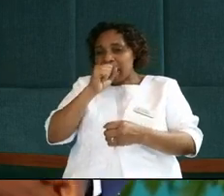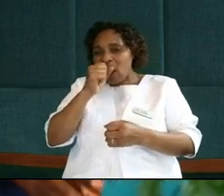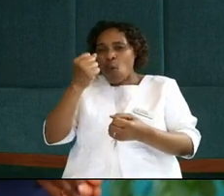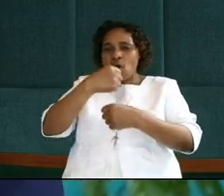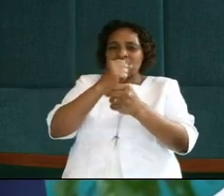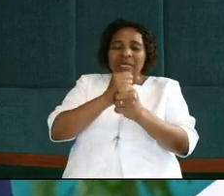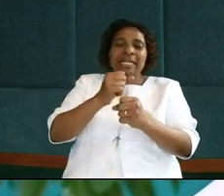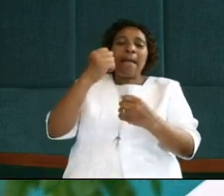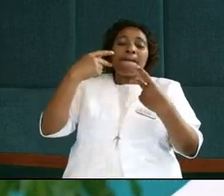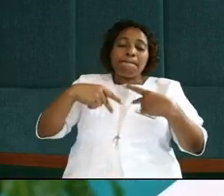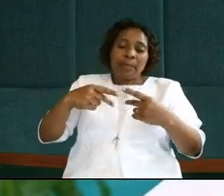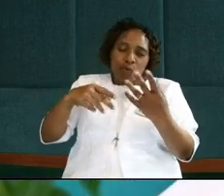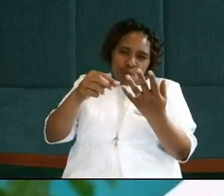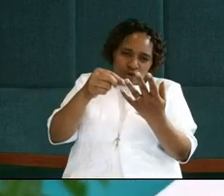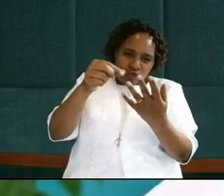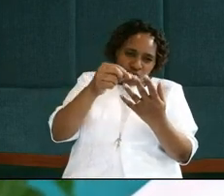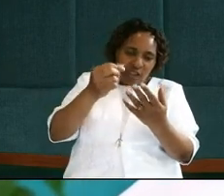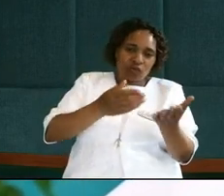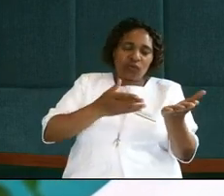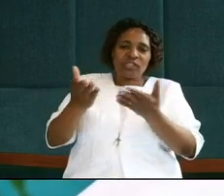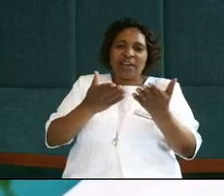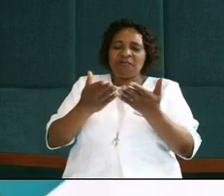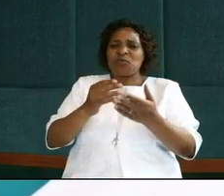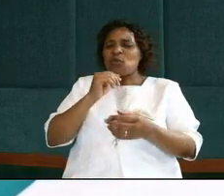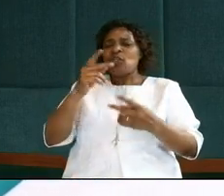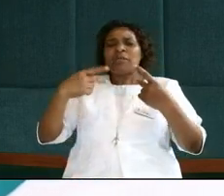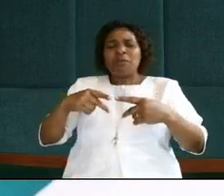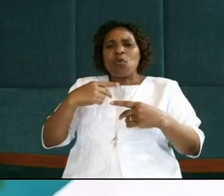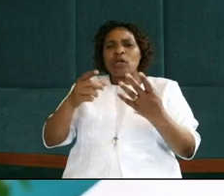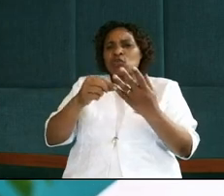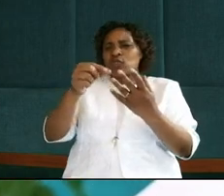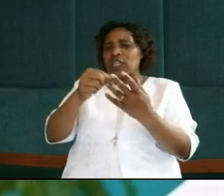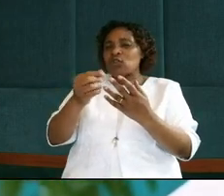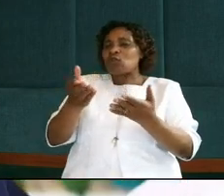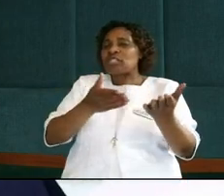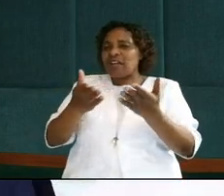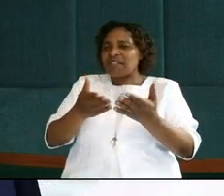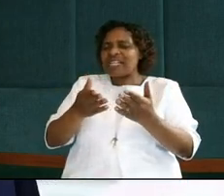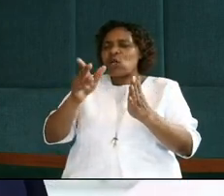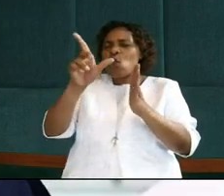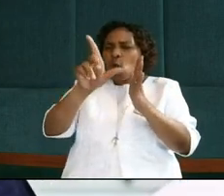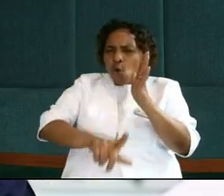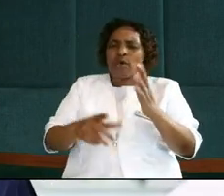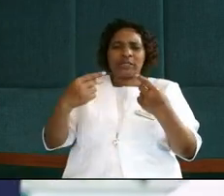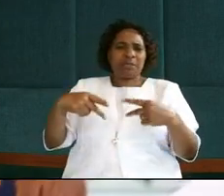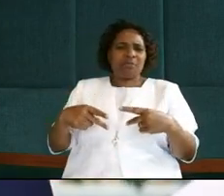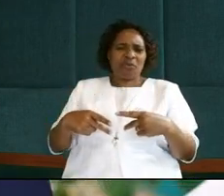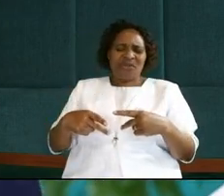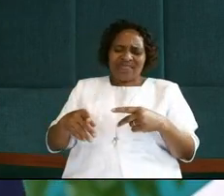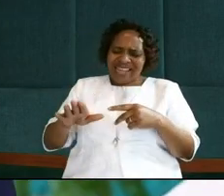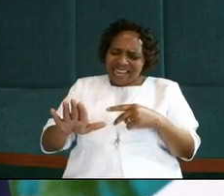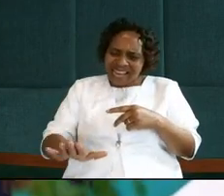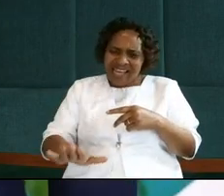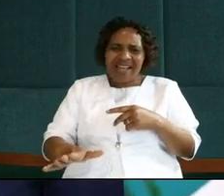were chosen to serve. And part of the people who were chosen to serve were the lowest people, the least people